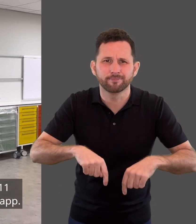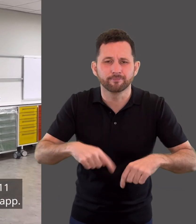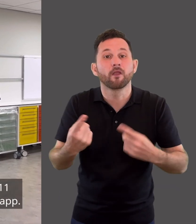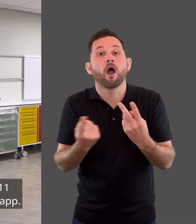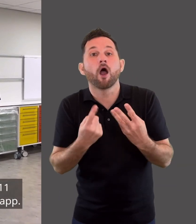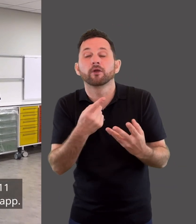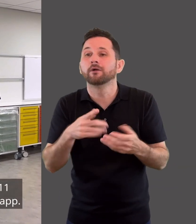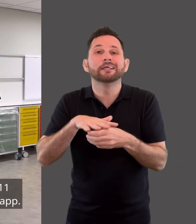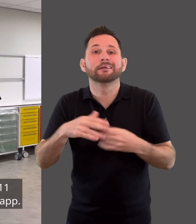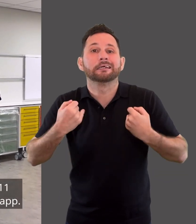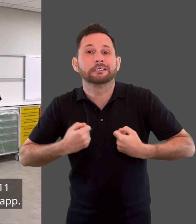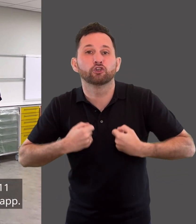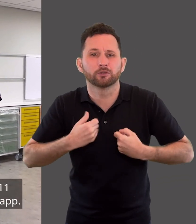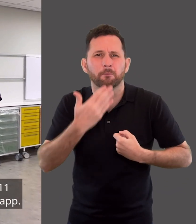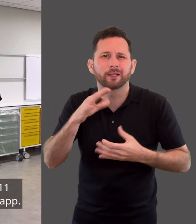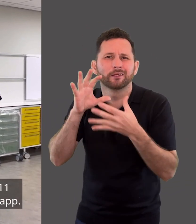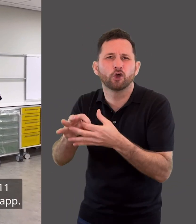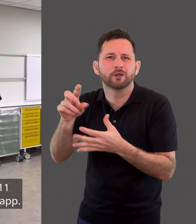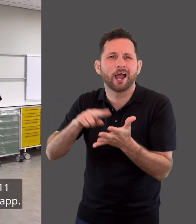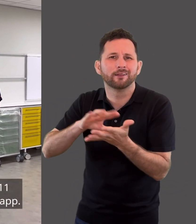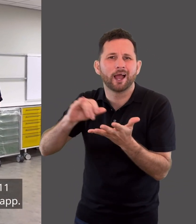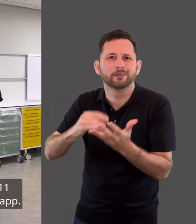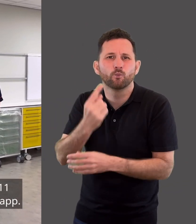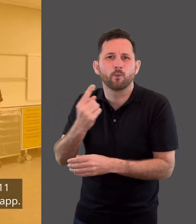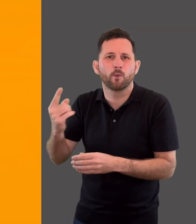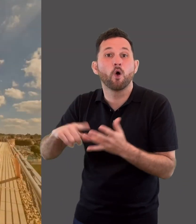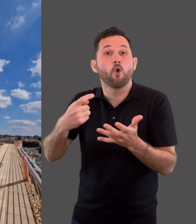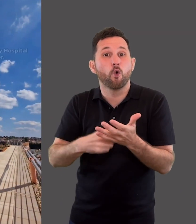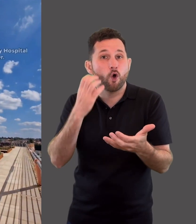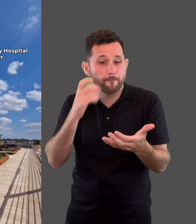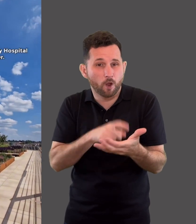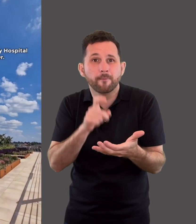contact NHS 111 online or via the app.